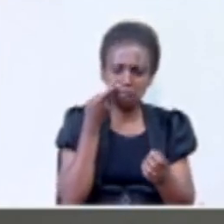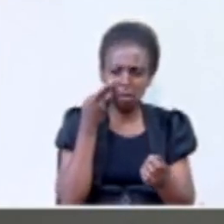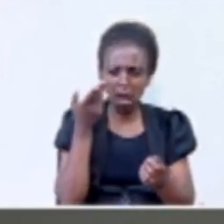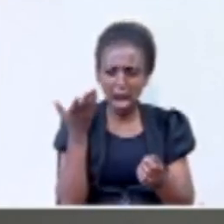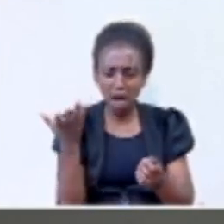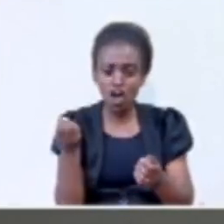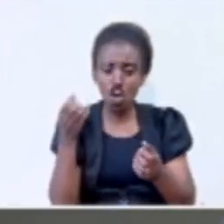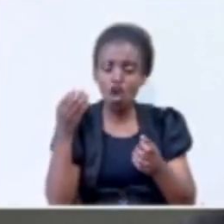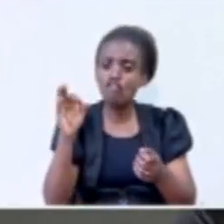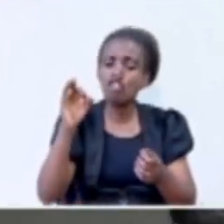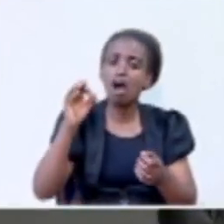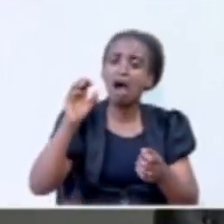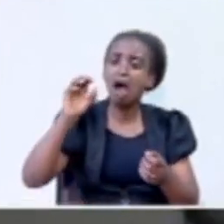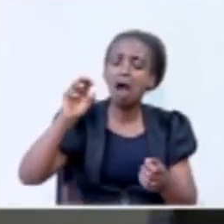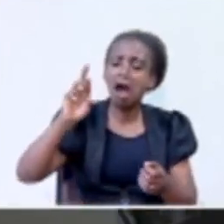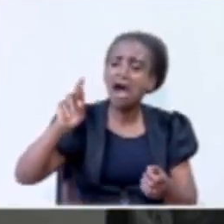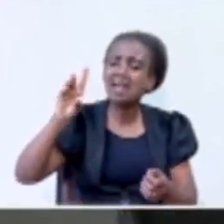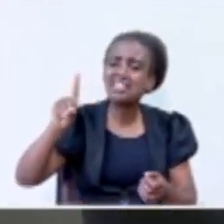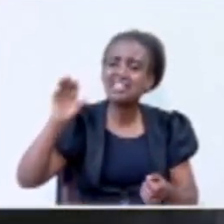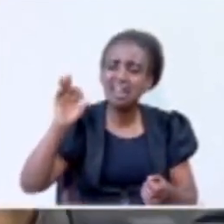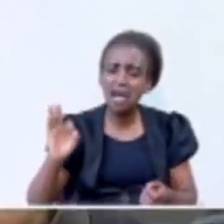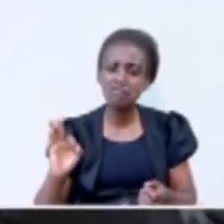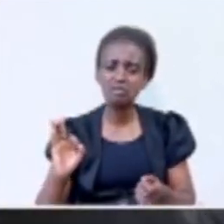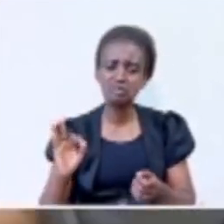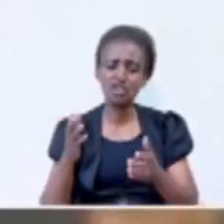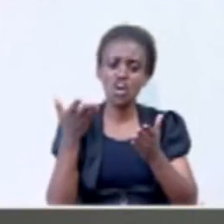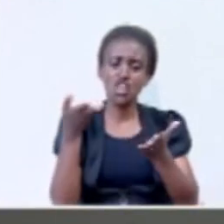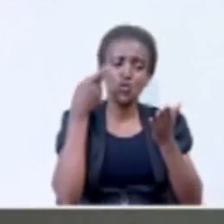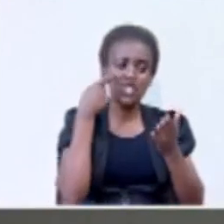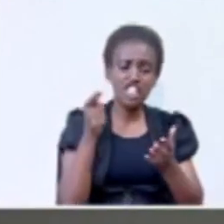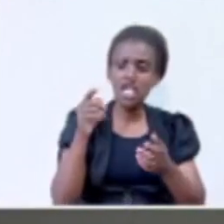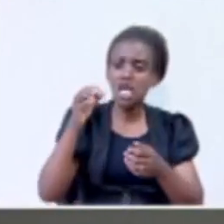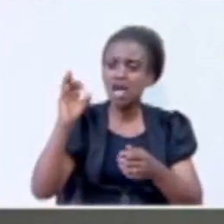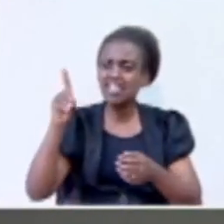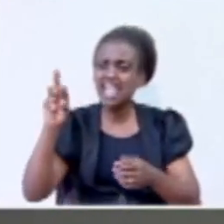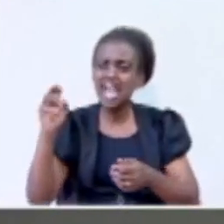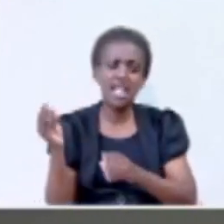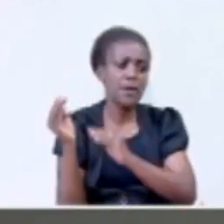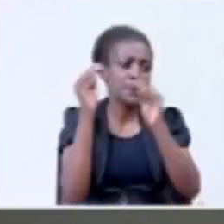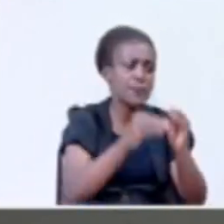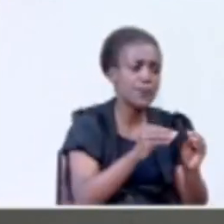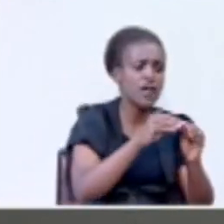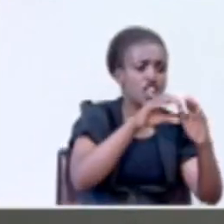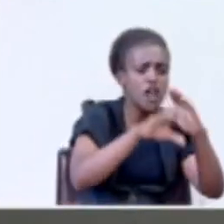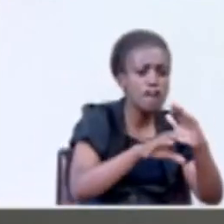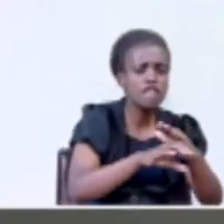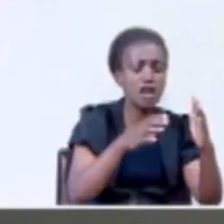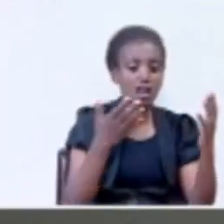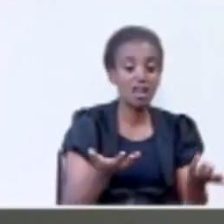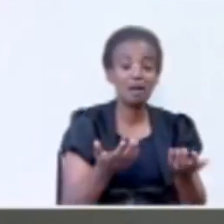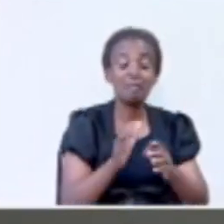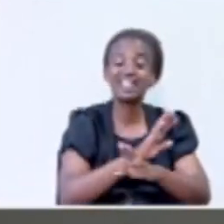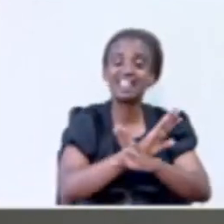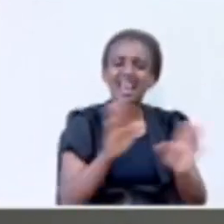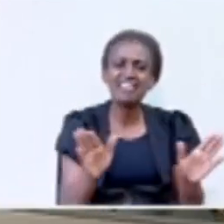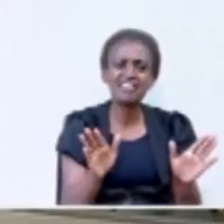of RADF having crossed and gone into DRC to cut out operation. Nothing